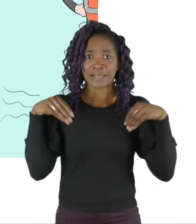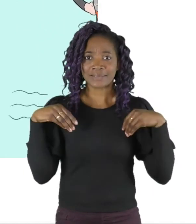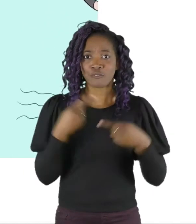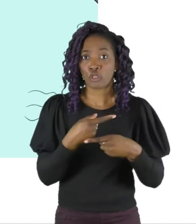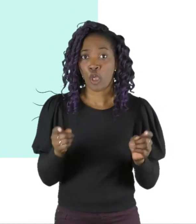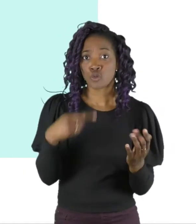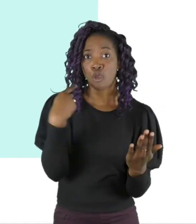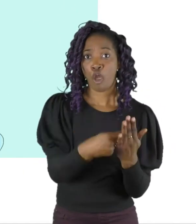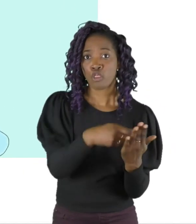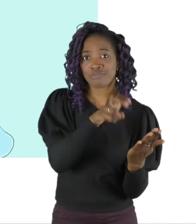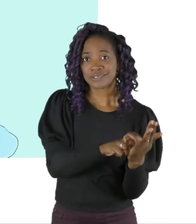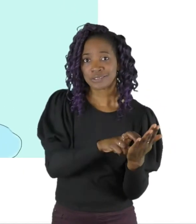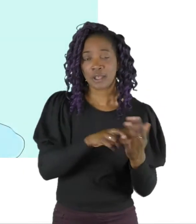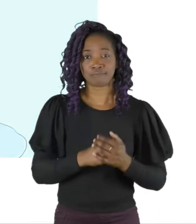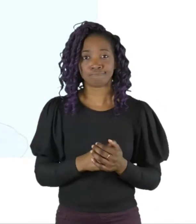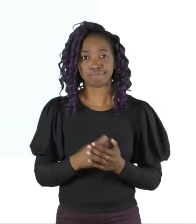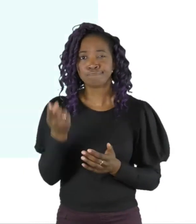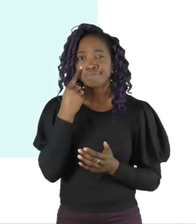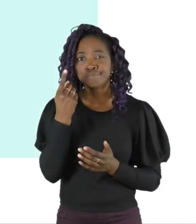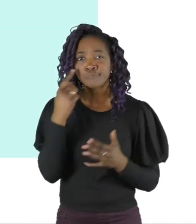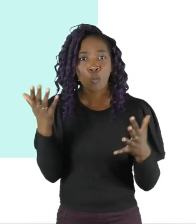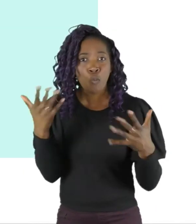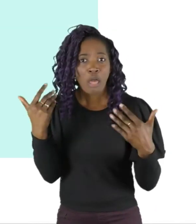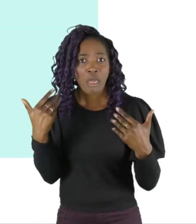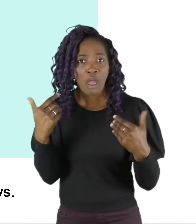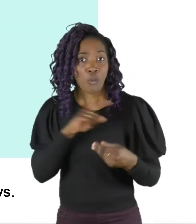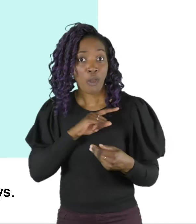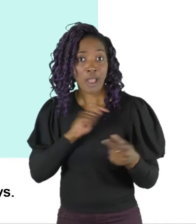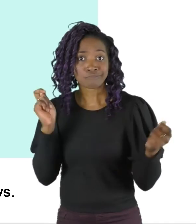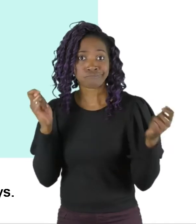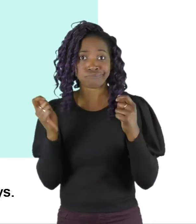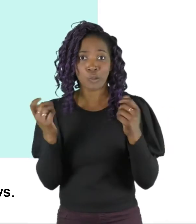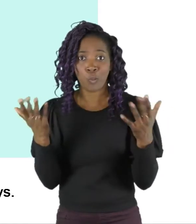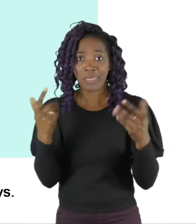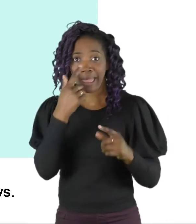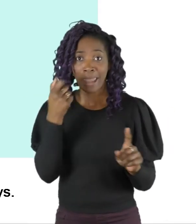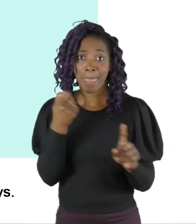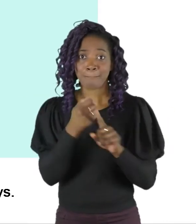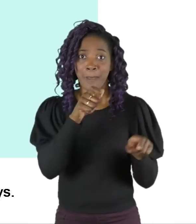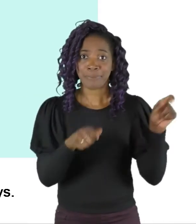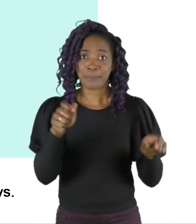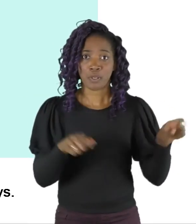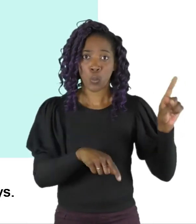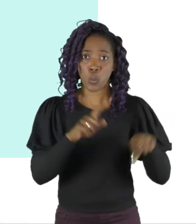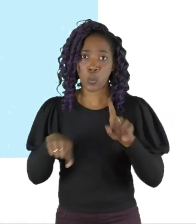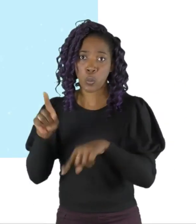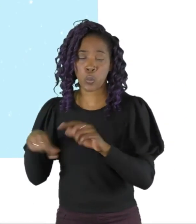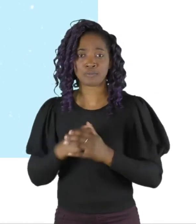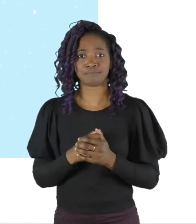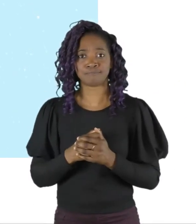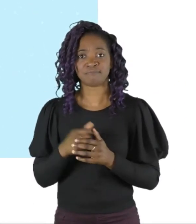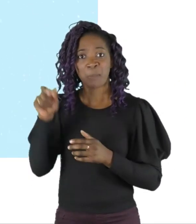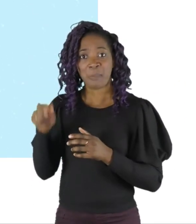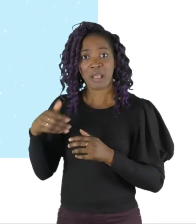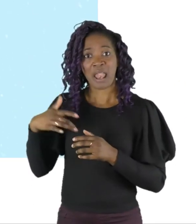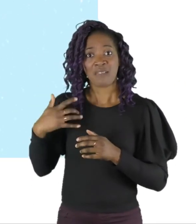blankets to those who are on the register. Keep an eye on the weather forecast, as changes in weather can impact people in many ways. Those